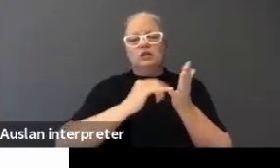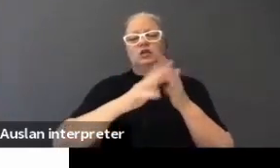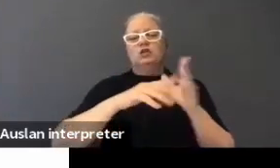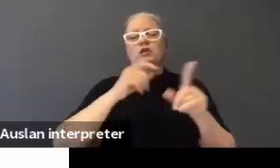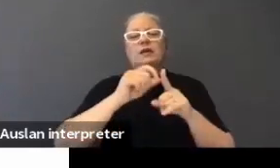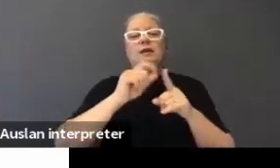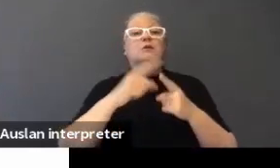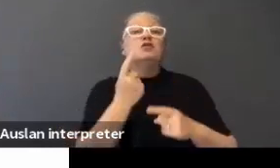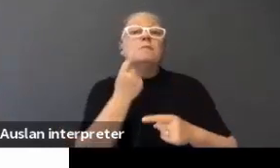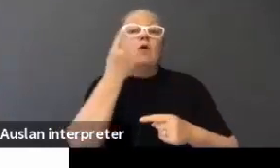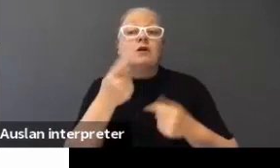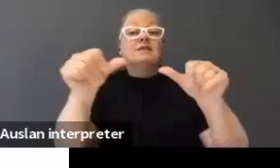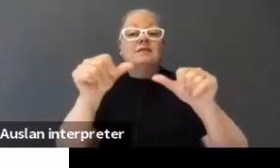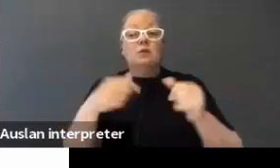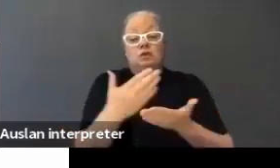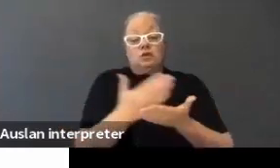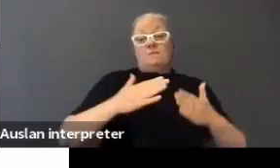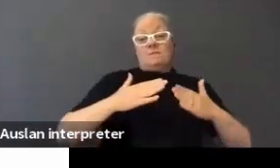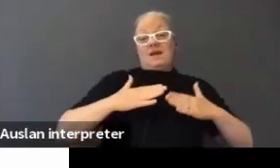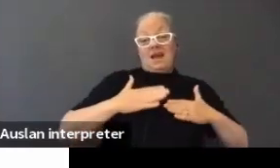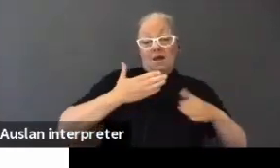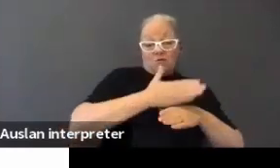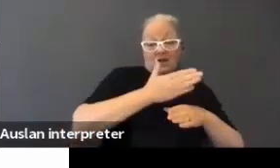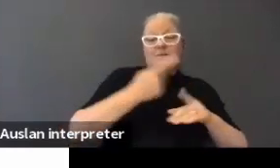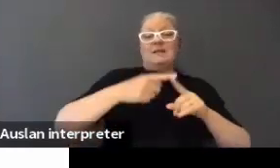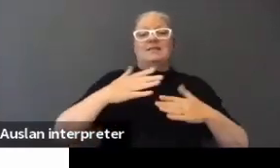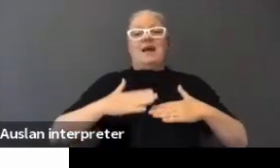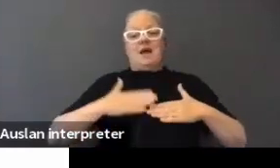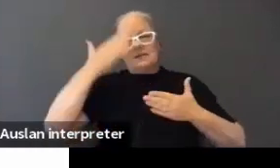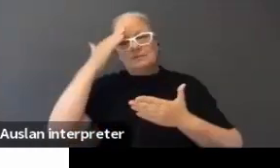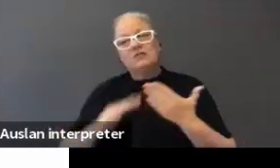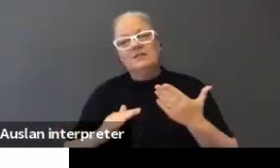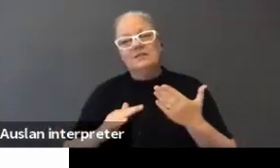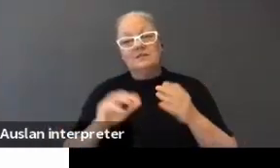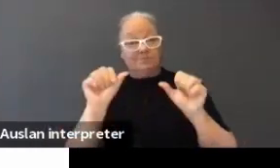not only from our own practice, but from our own experience. Okay.